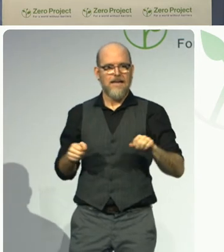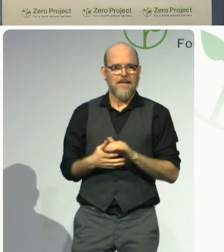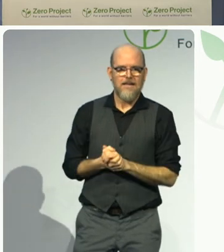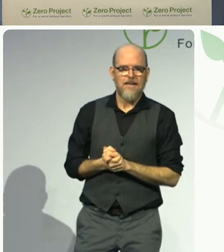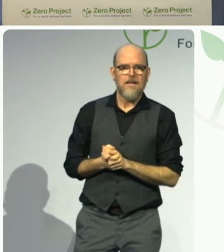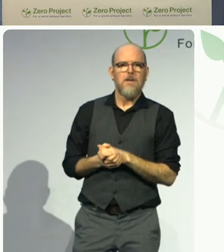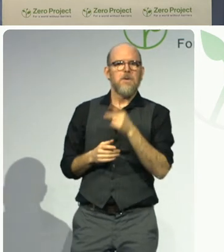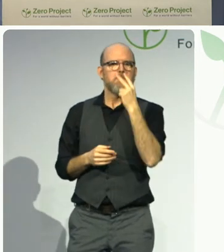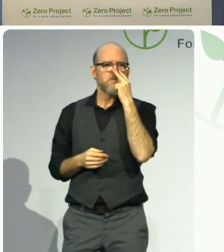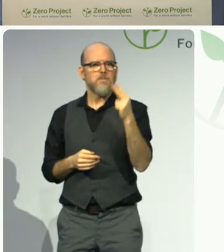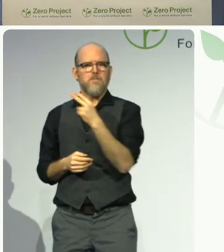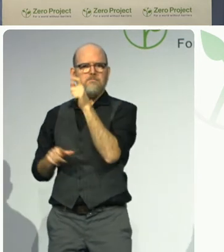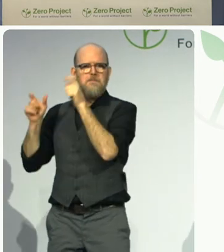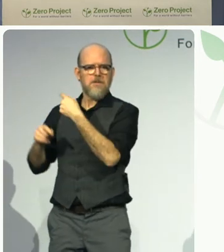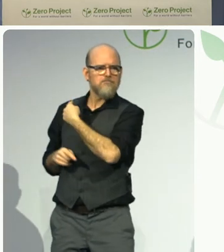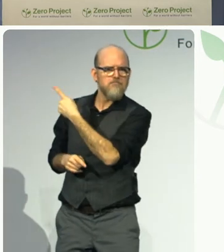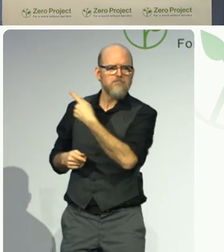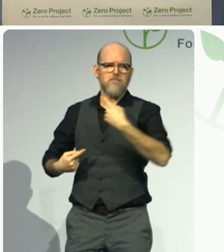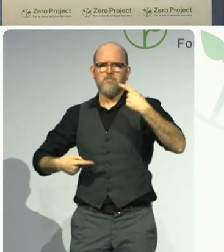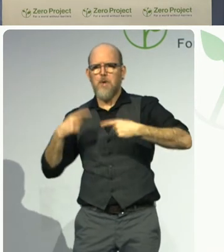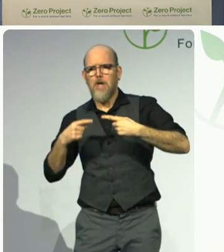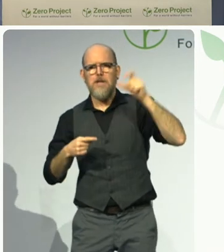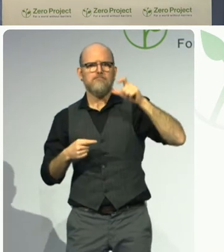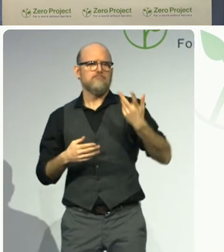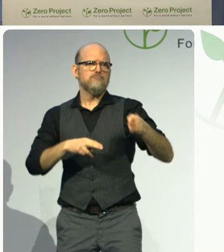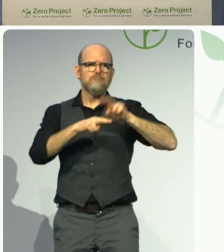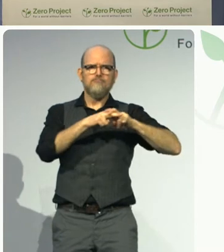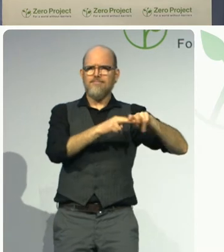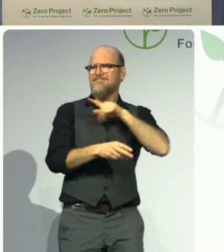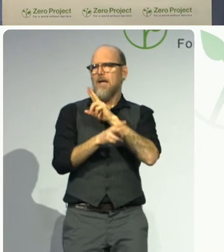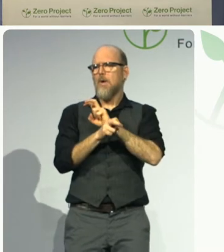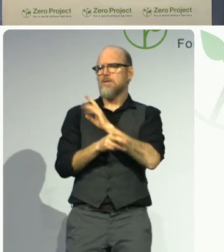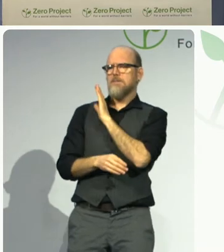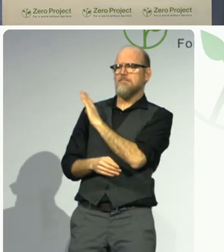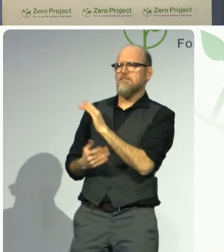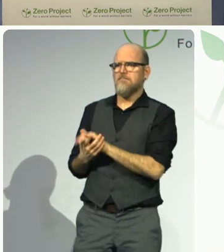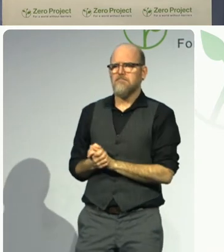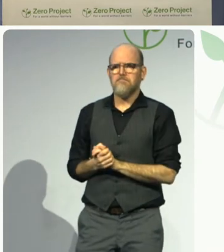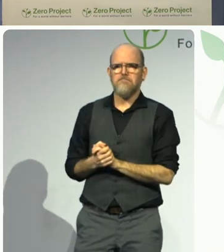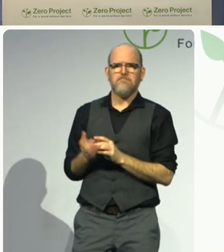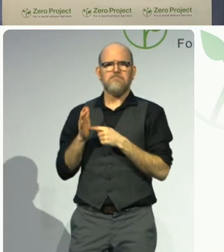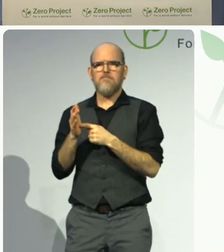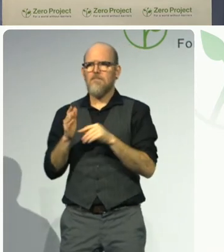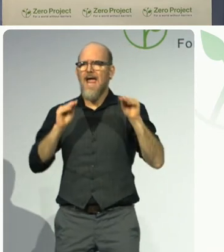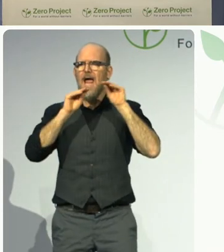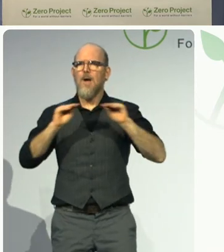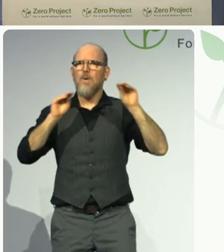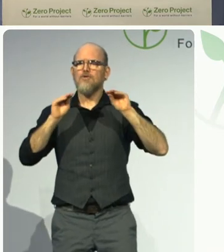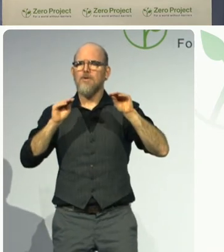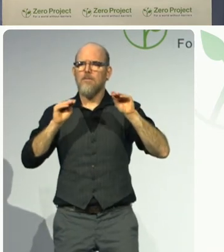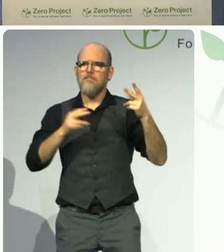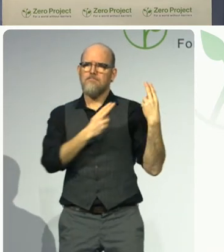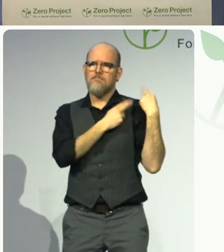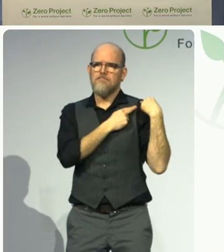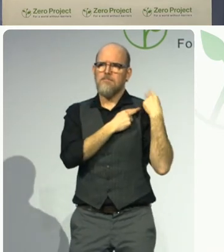from Austria, the education community